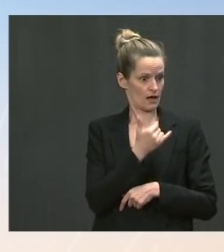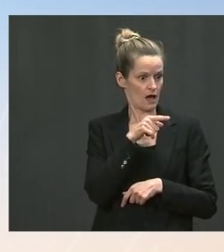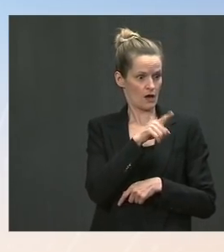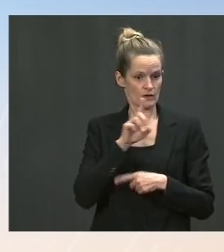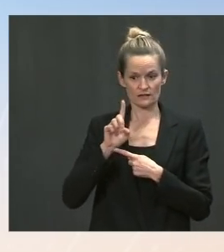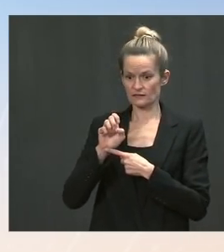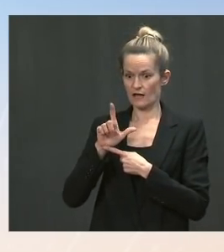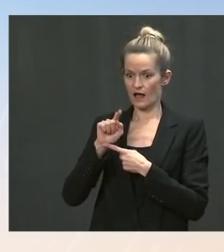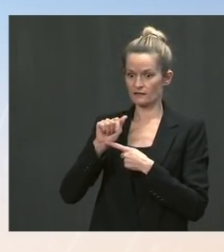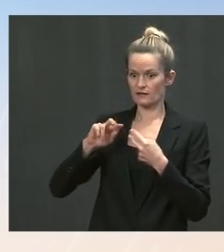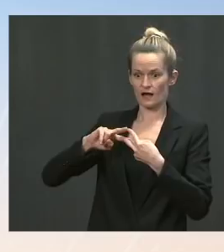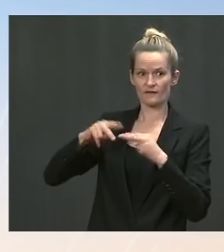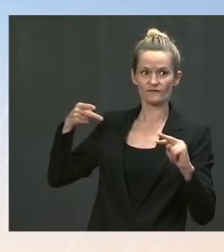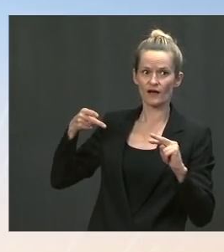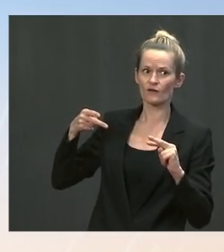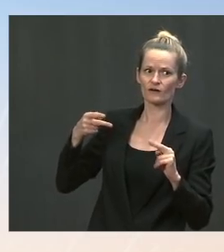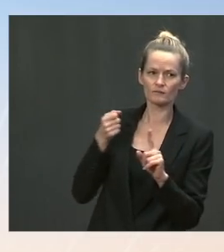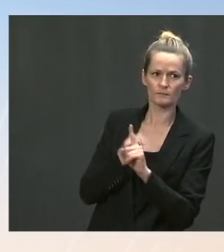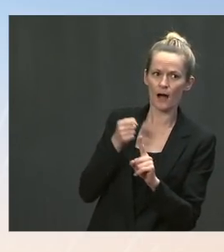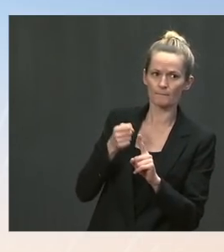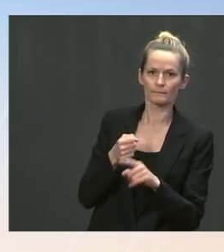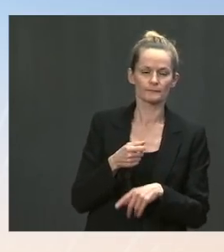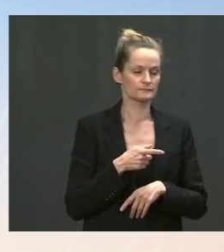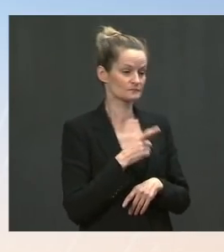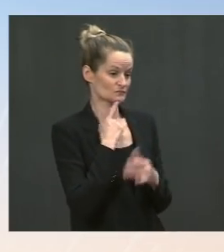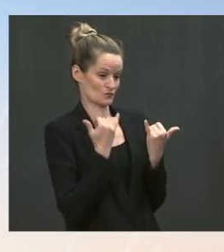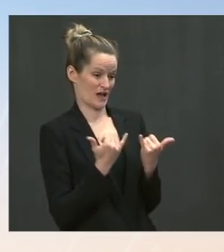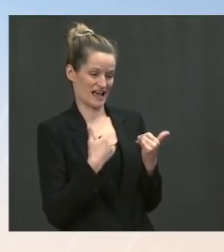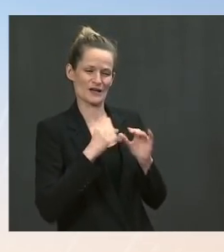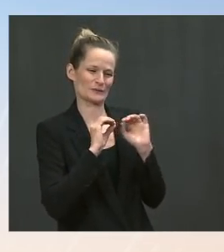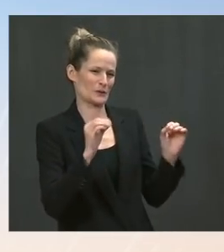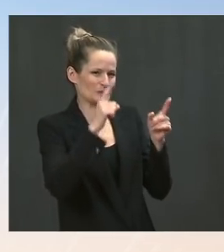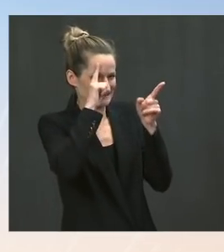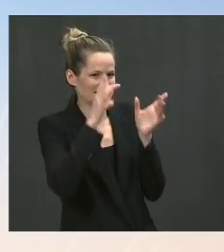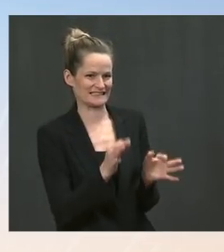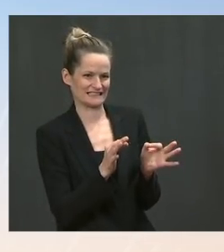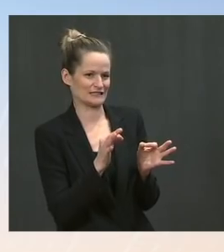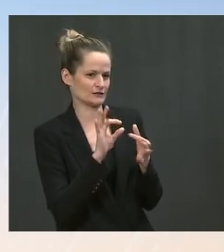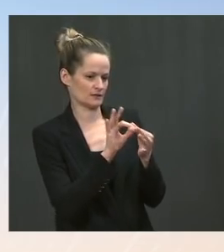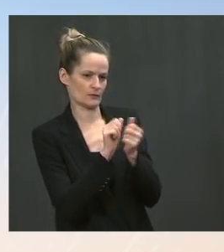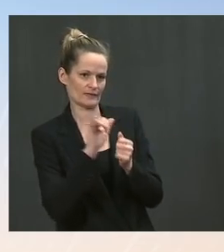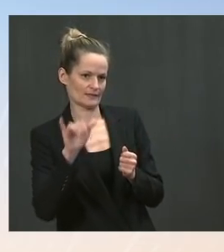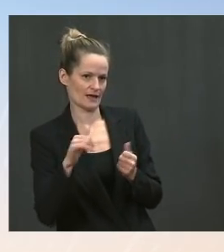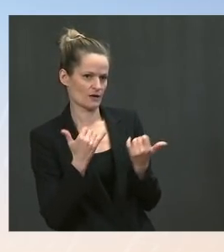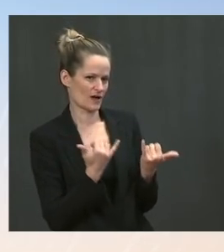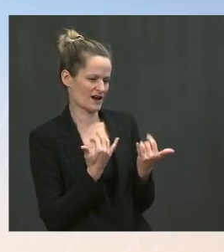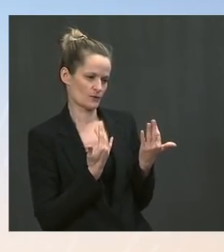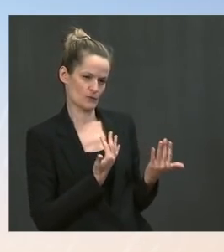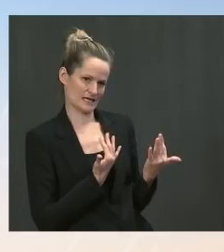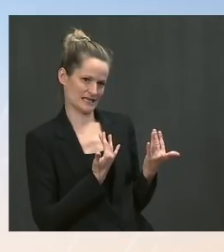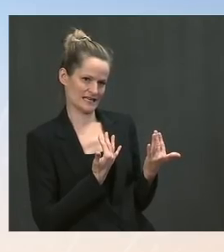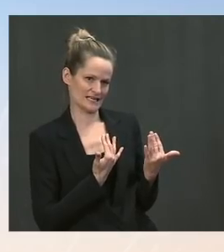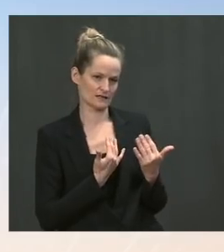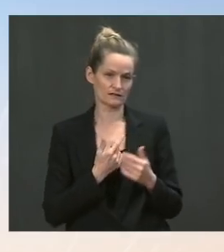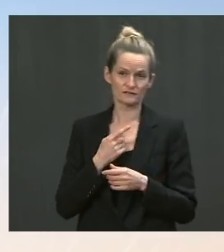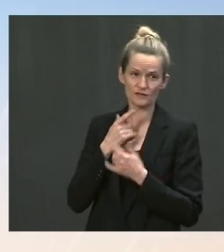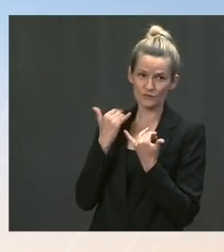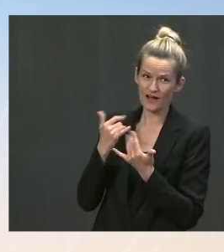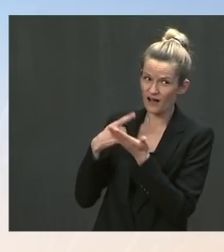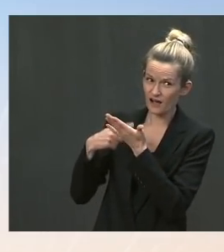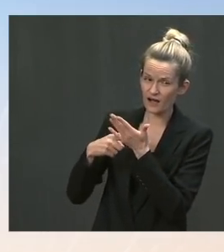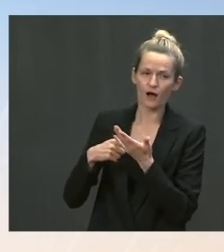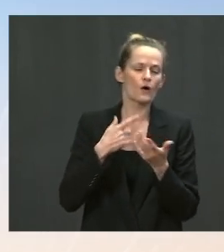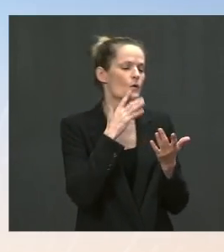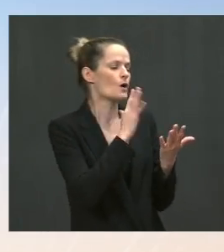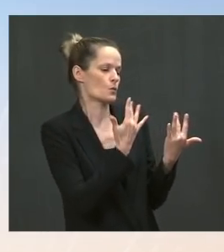this point. The still deciding whether to ask to renew them, whether to seek to renew them or not. Ms. At this point, they're expiring at the beginning of September. Nothing